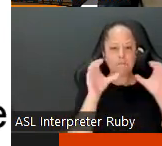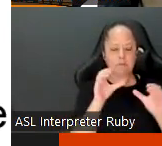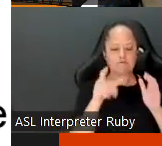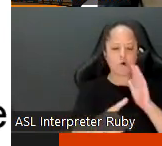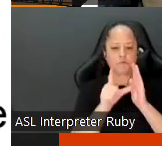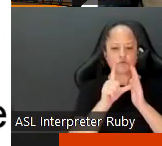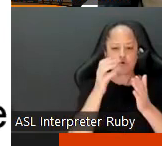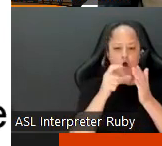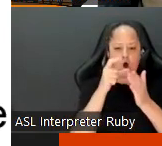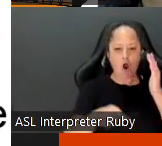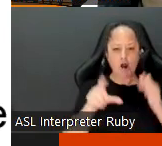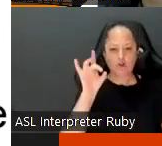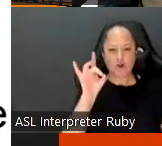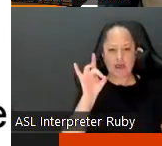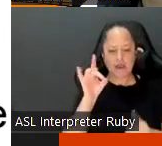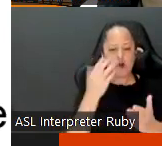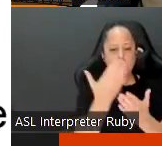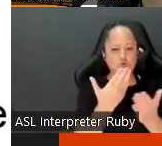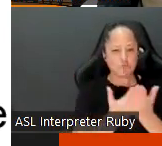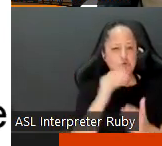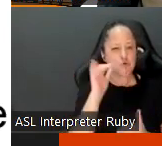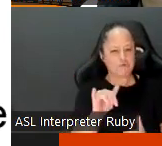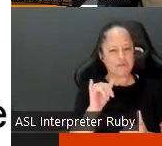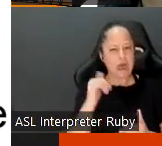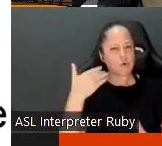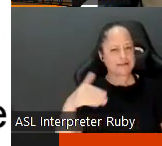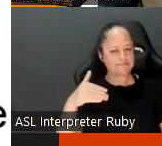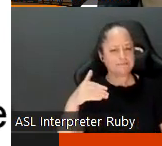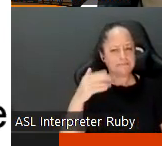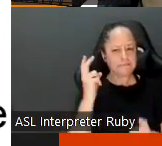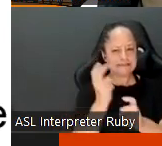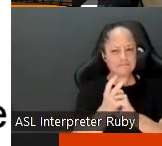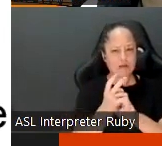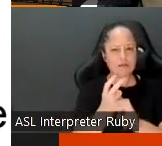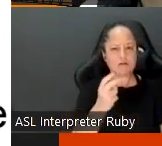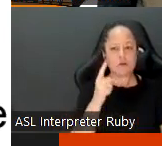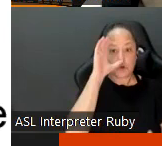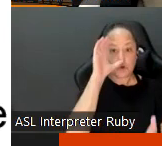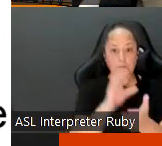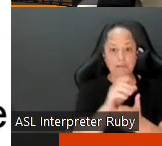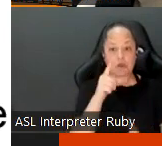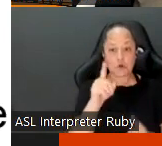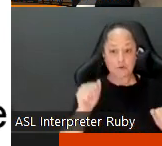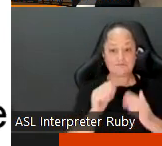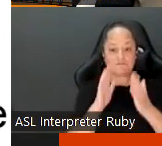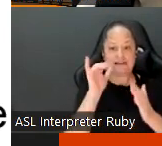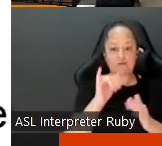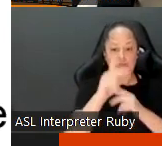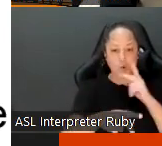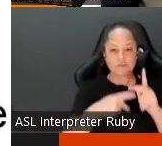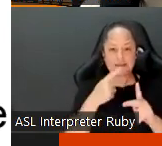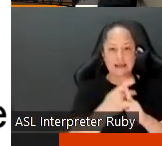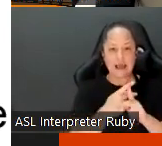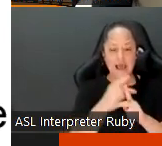8 and the threshold to prove that is actually relatively steep um but if you believe that you are facing those types uh